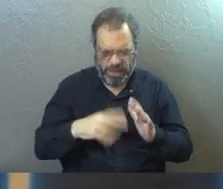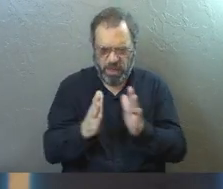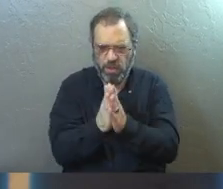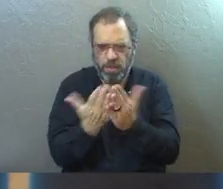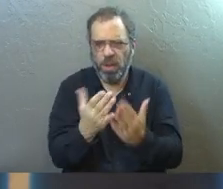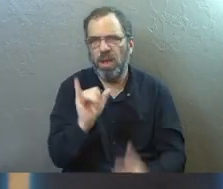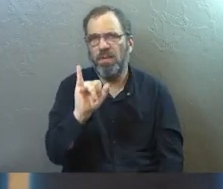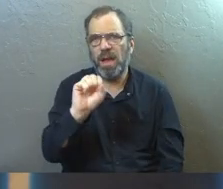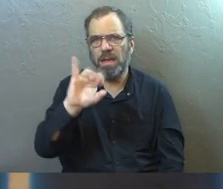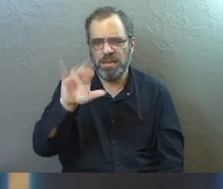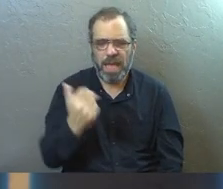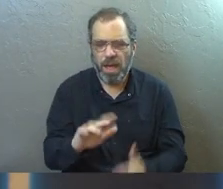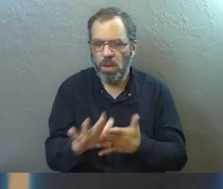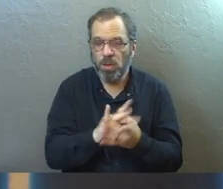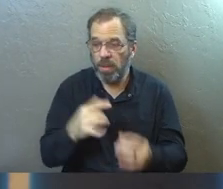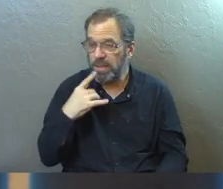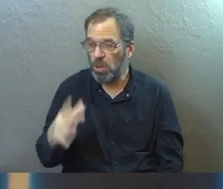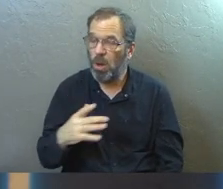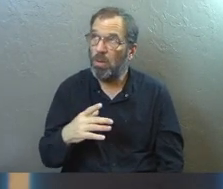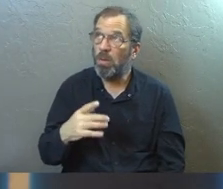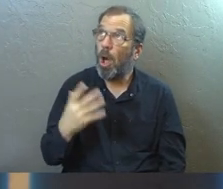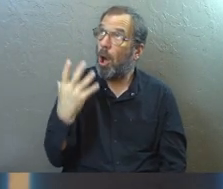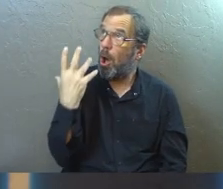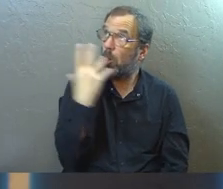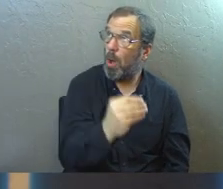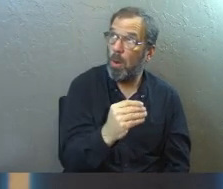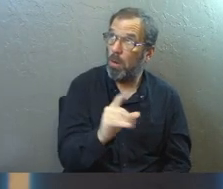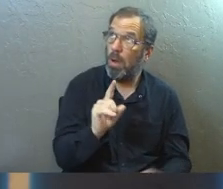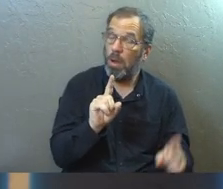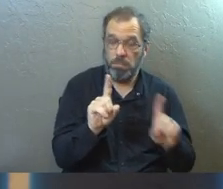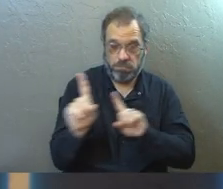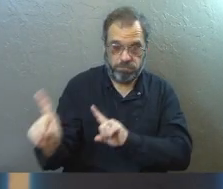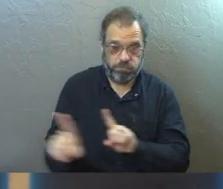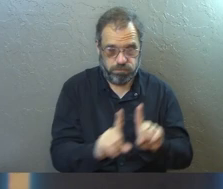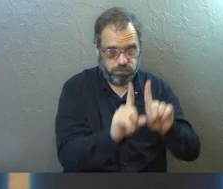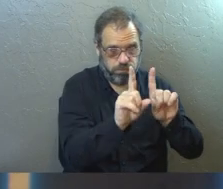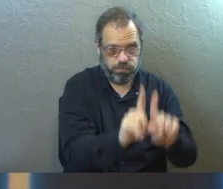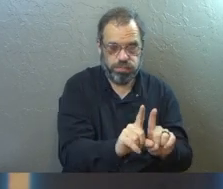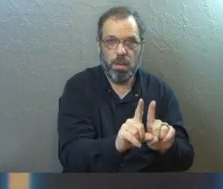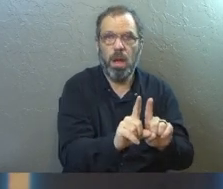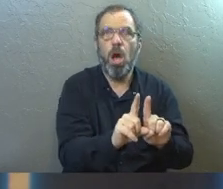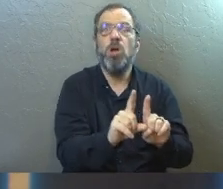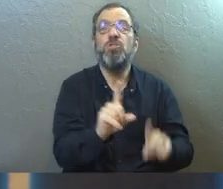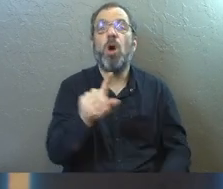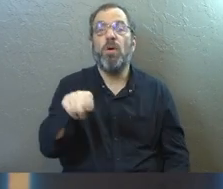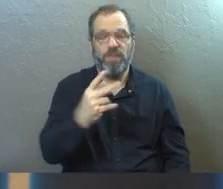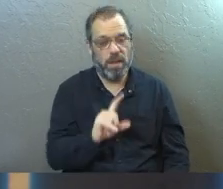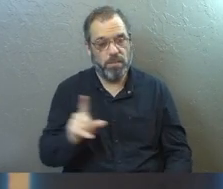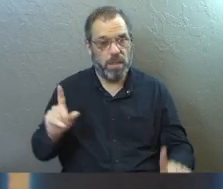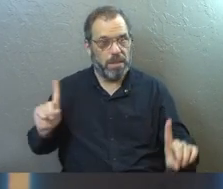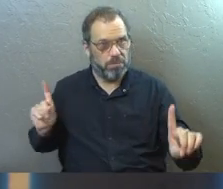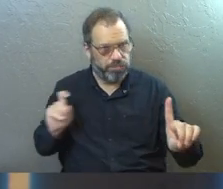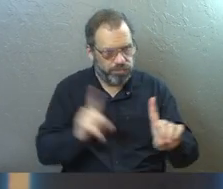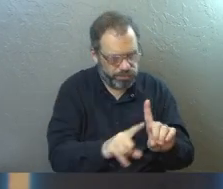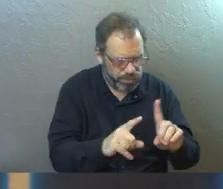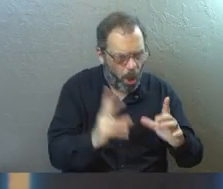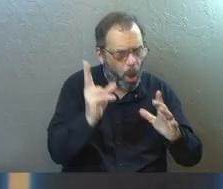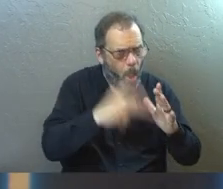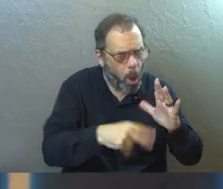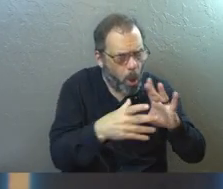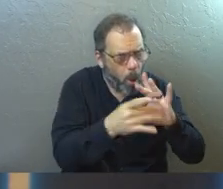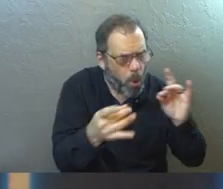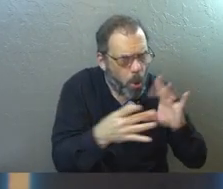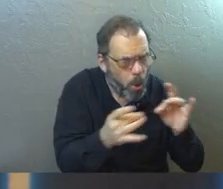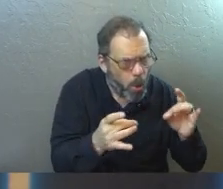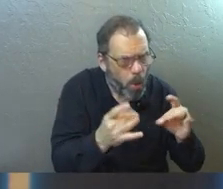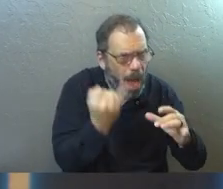Isaiah. Verse 29, Holy Spirit said to Philip, go over and walk beside the carriage. Philip ran over and heard the man reading from